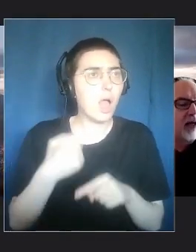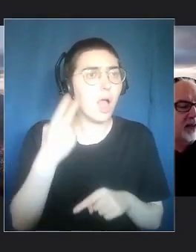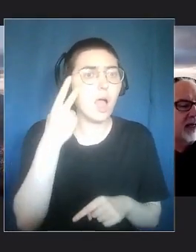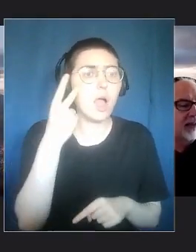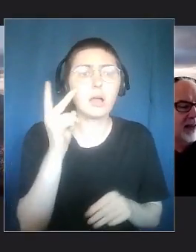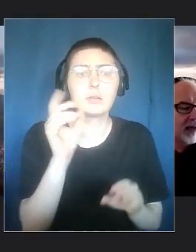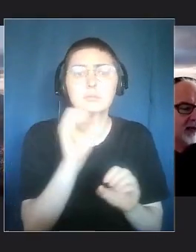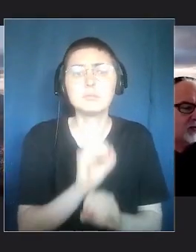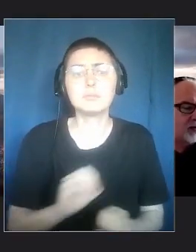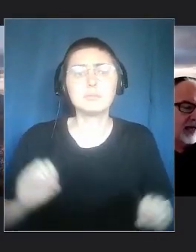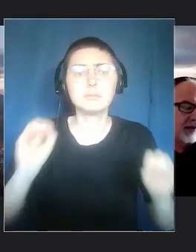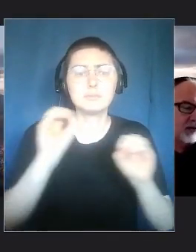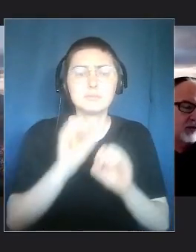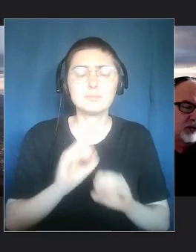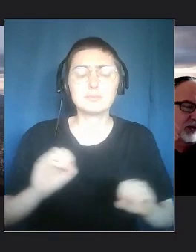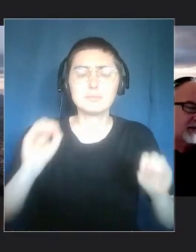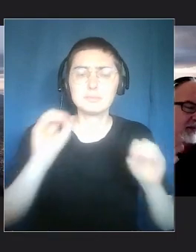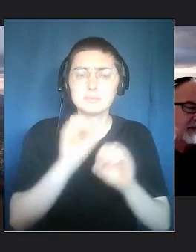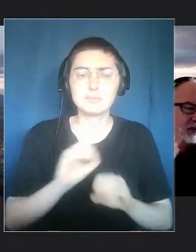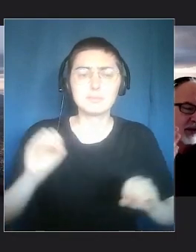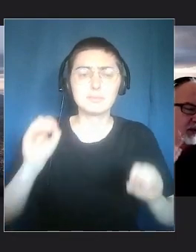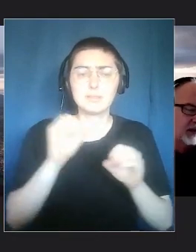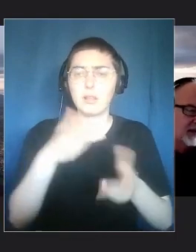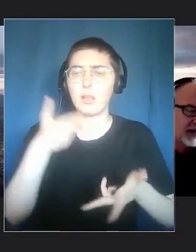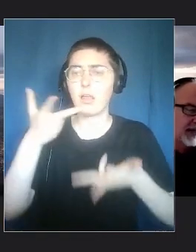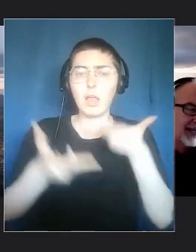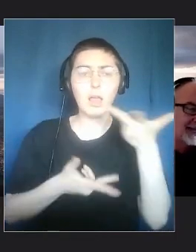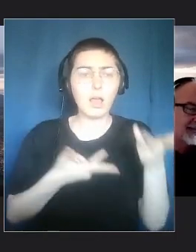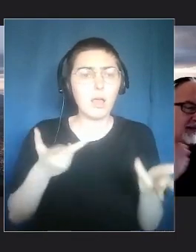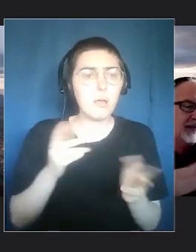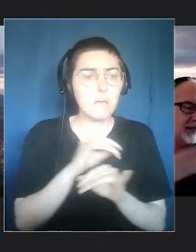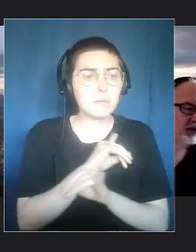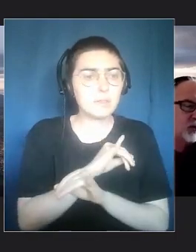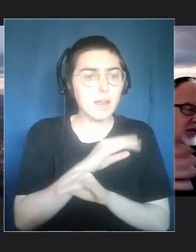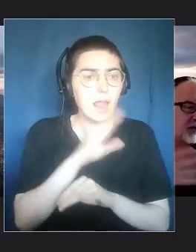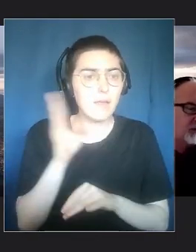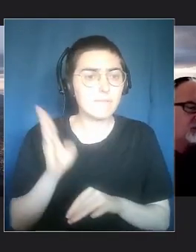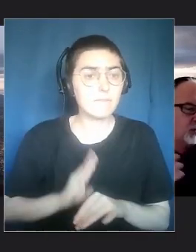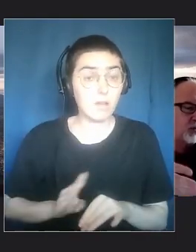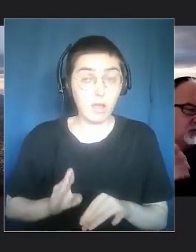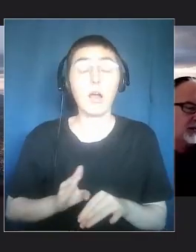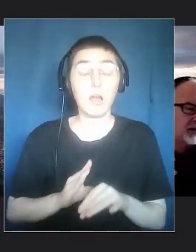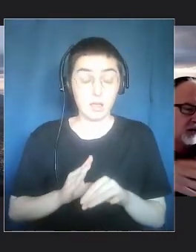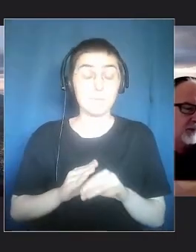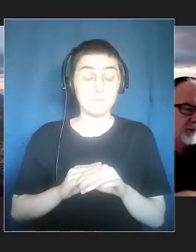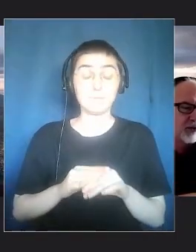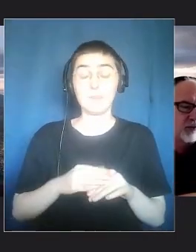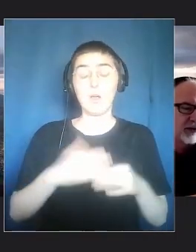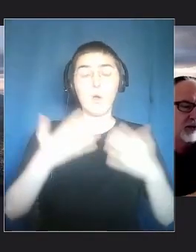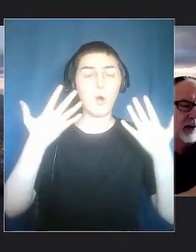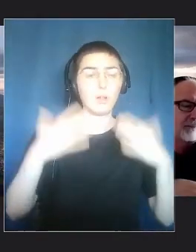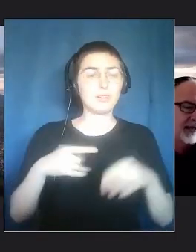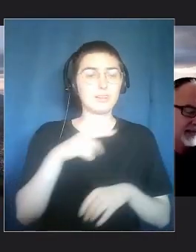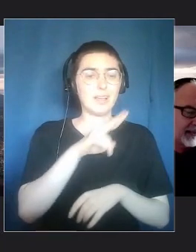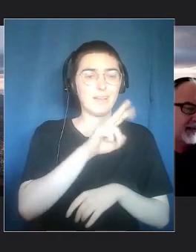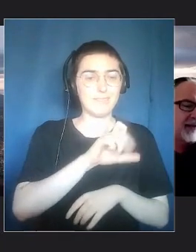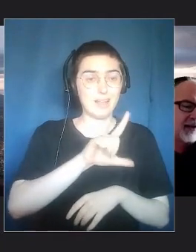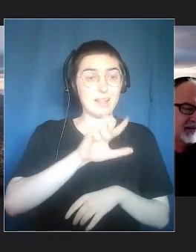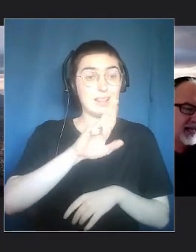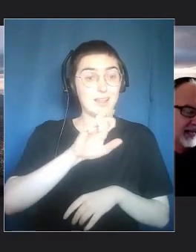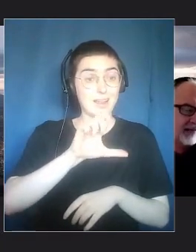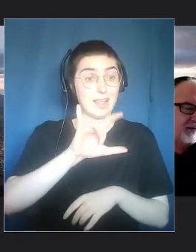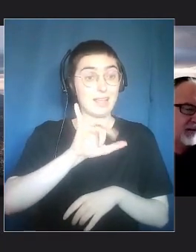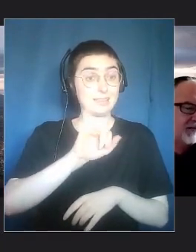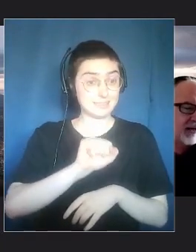We had them in front of us all the time, but we didn't actually notice them.